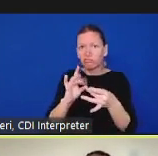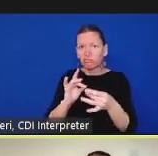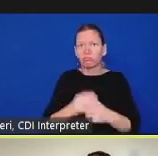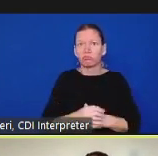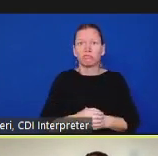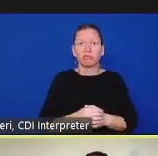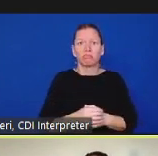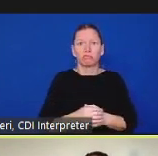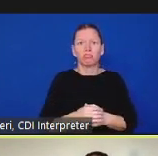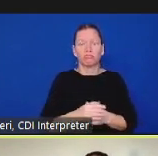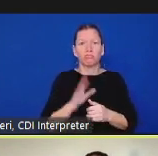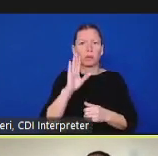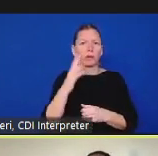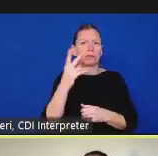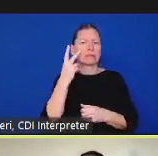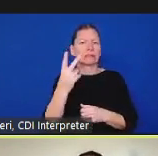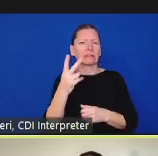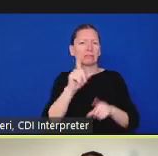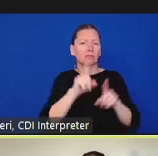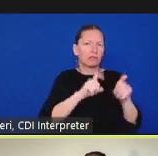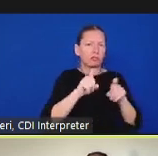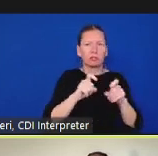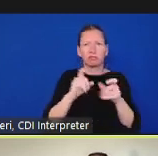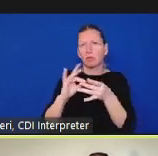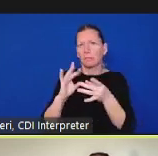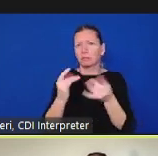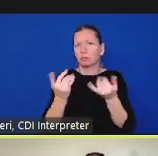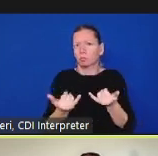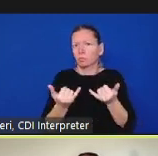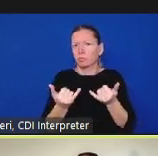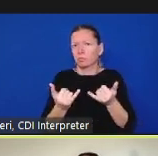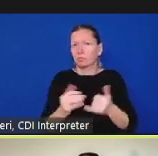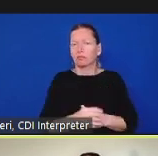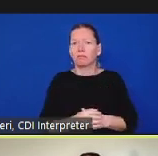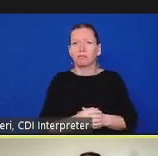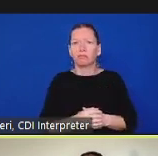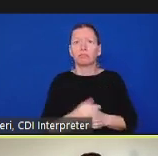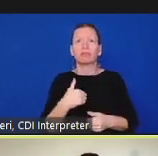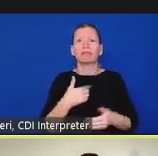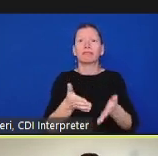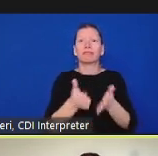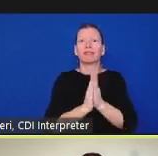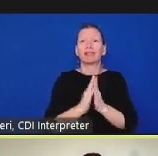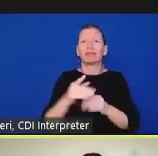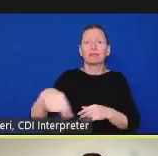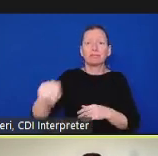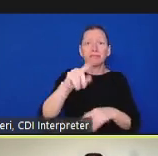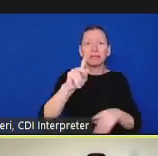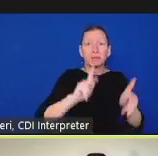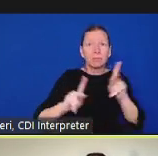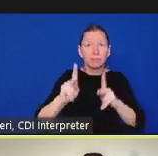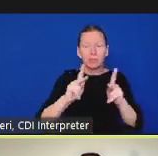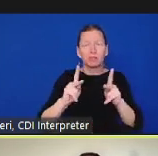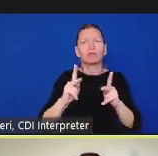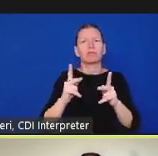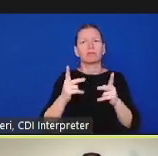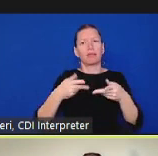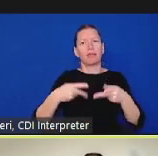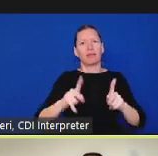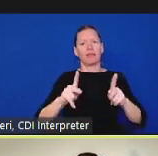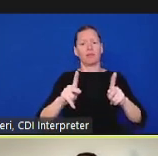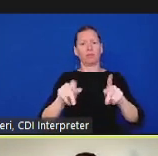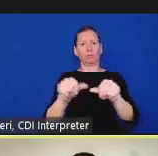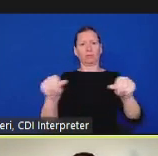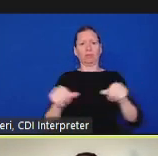and take space um sometimes you hear that as step up step back and what we really mean is that for those of us who